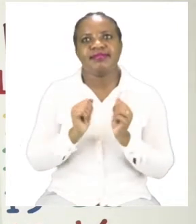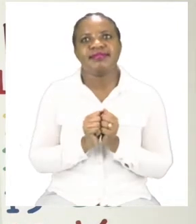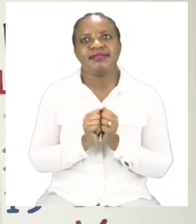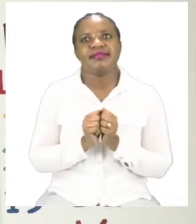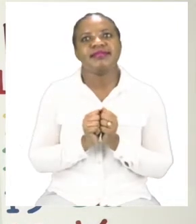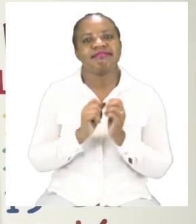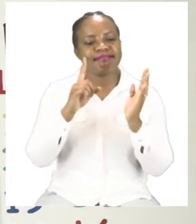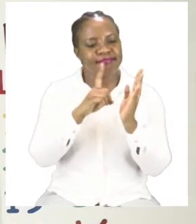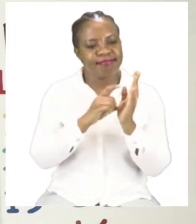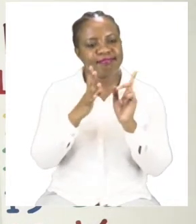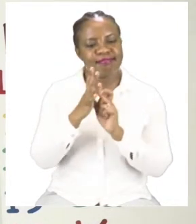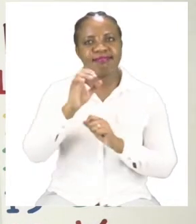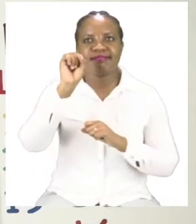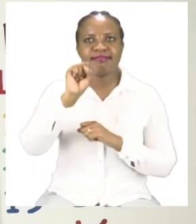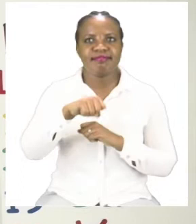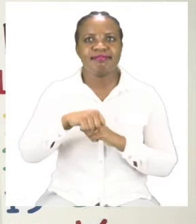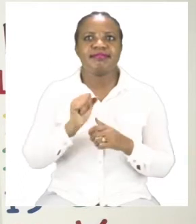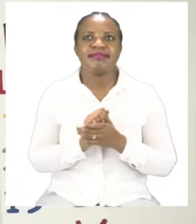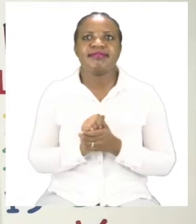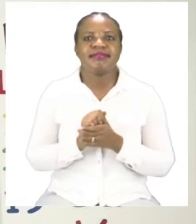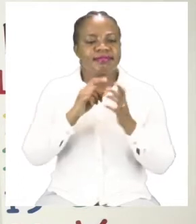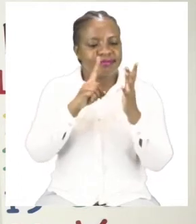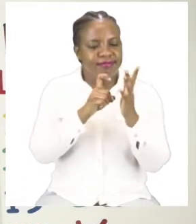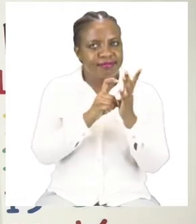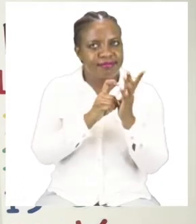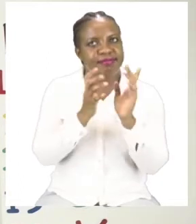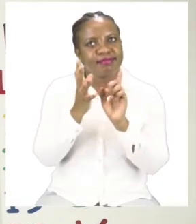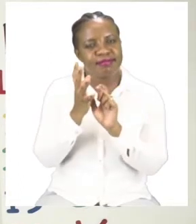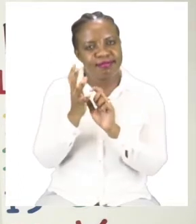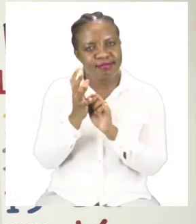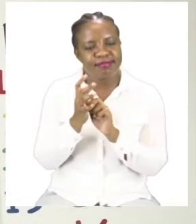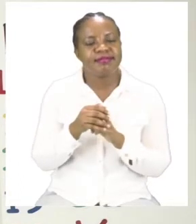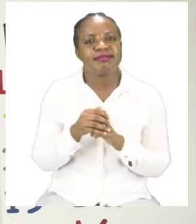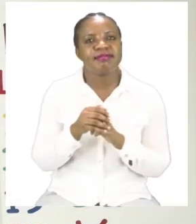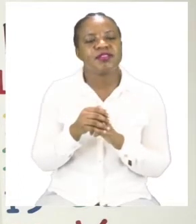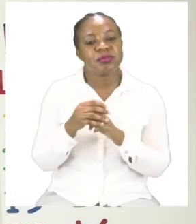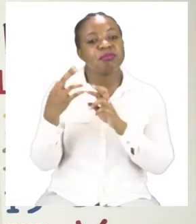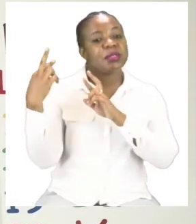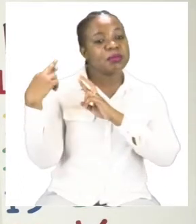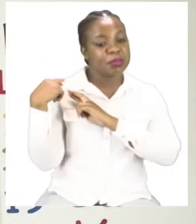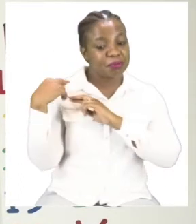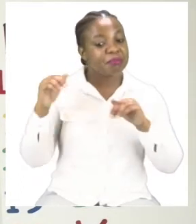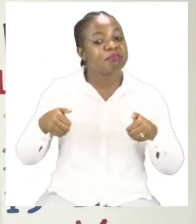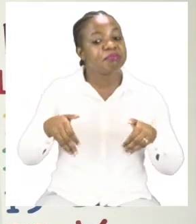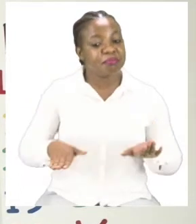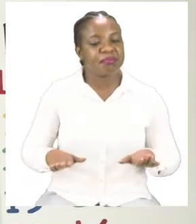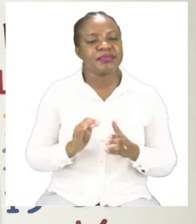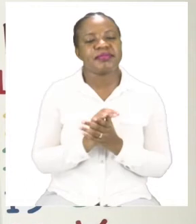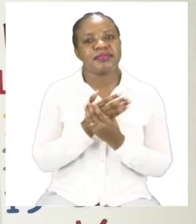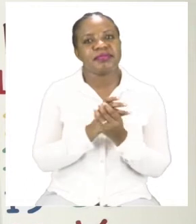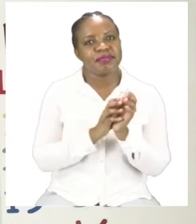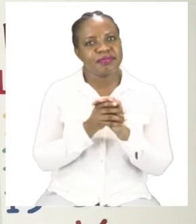sanitize. So let us take our sanitizer and be responsible. Remember you can